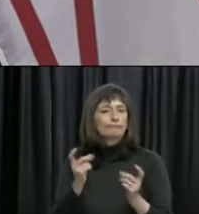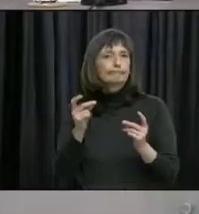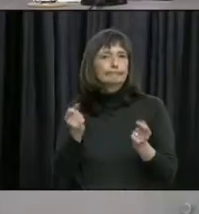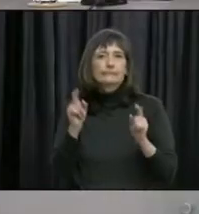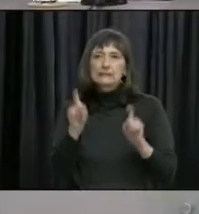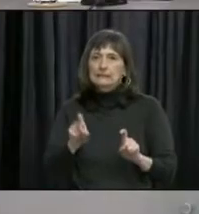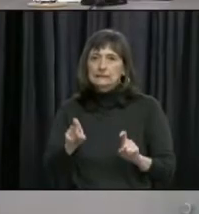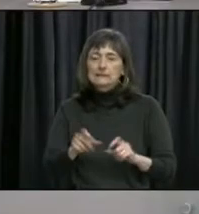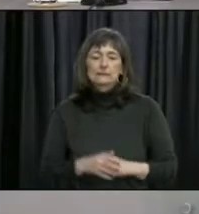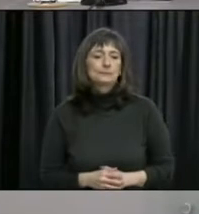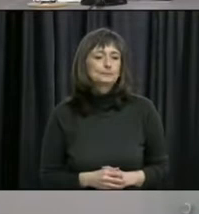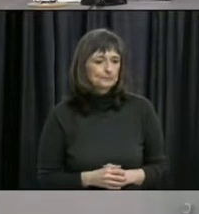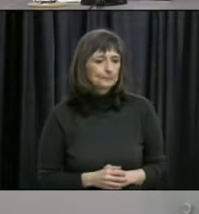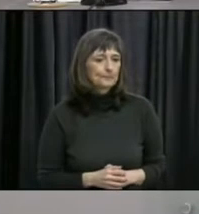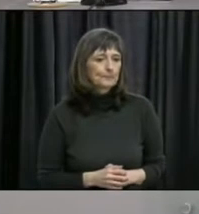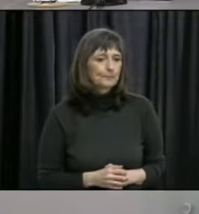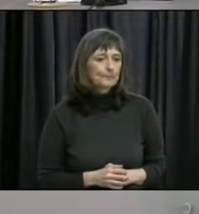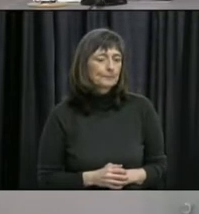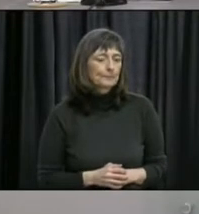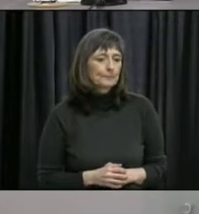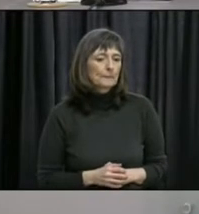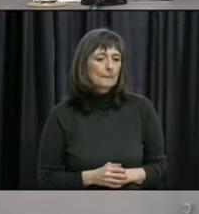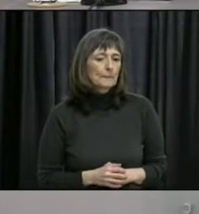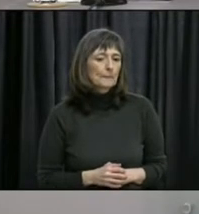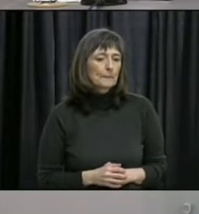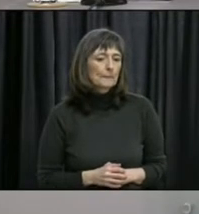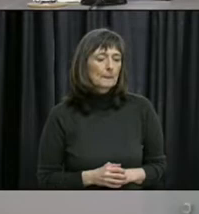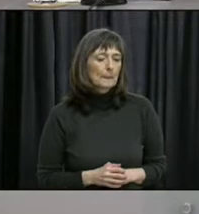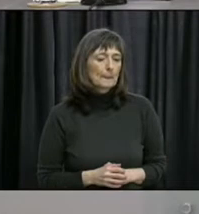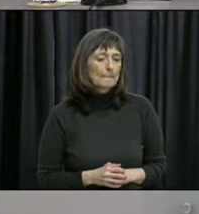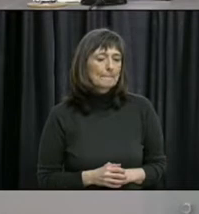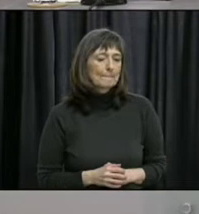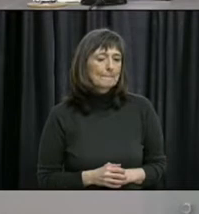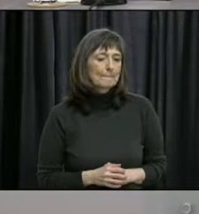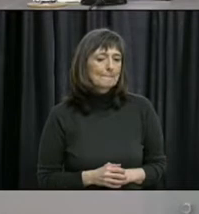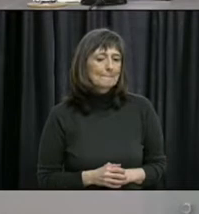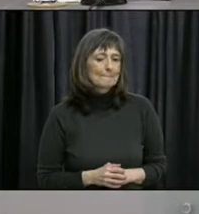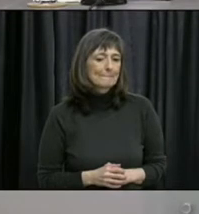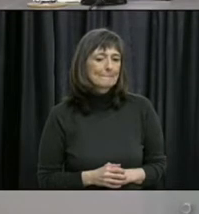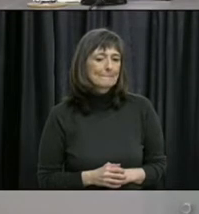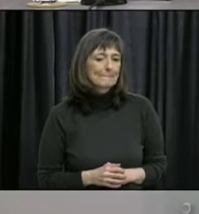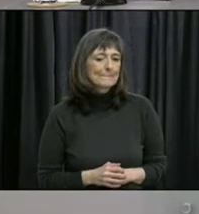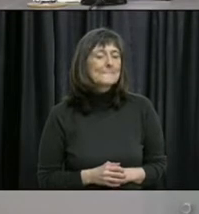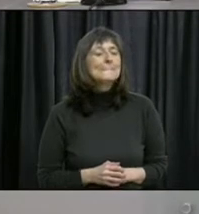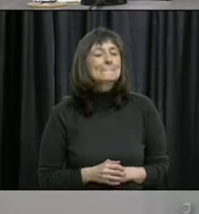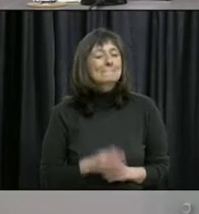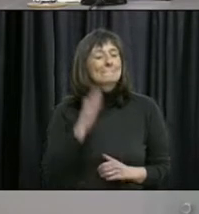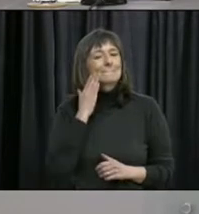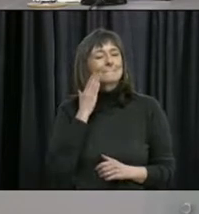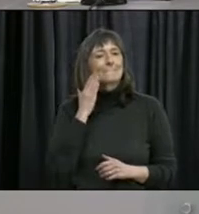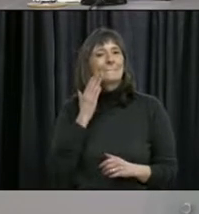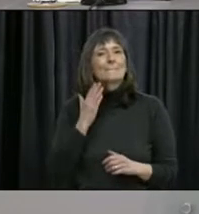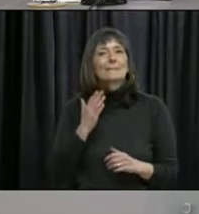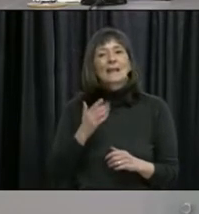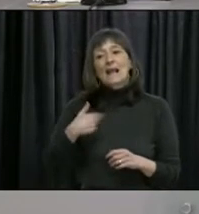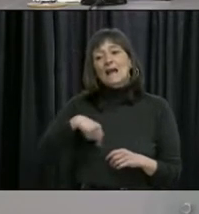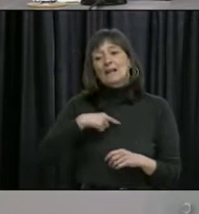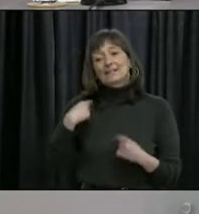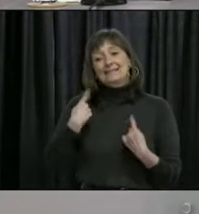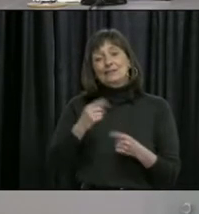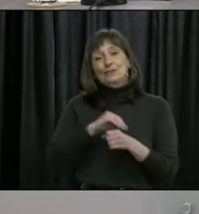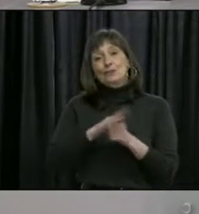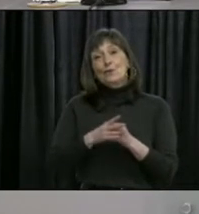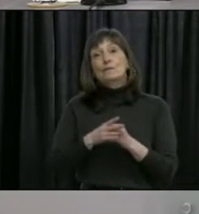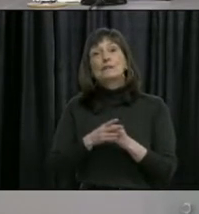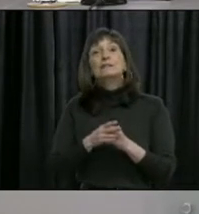Thank you. And last month, we know amid COVID that the province's unemployment rate jumped to 16%. I'm wondering